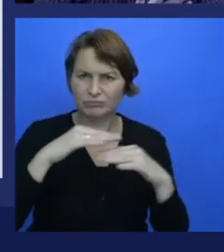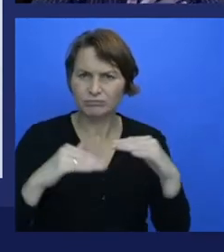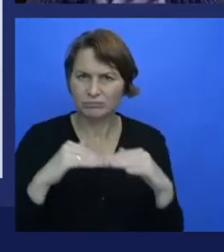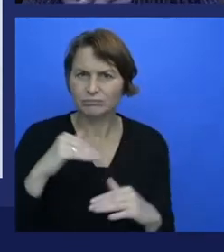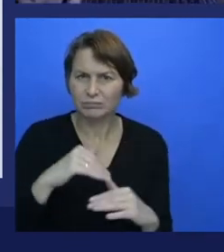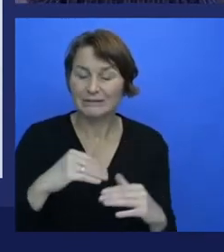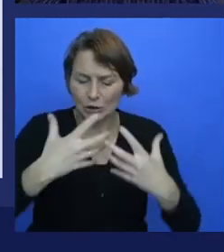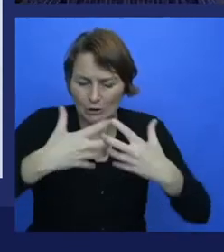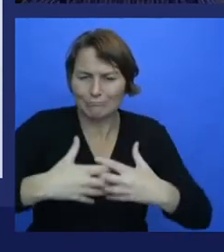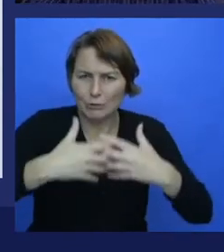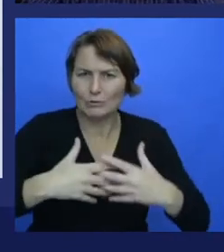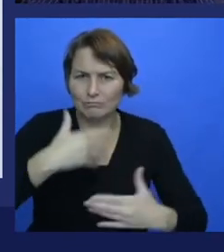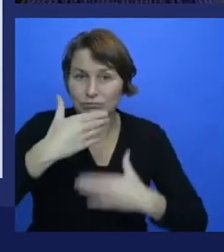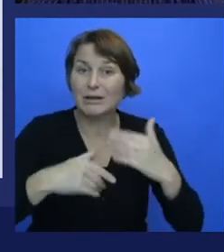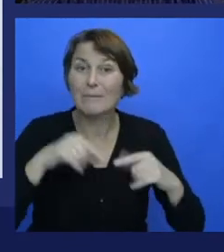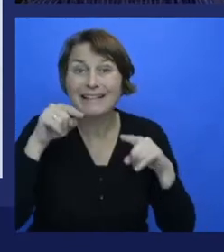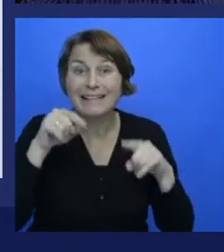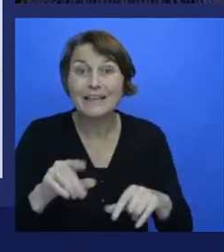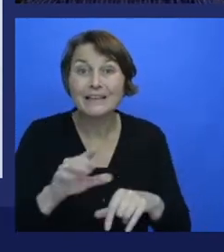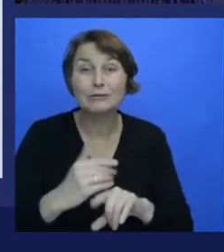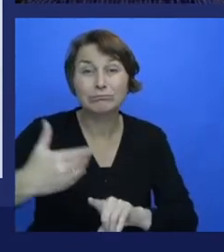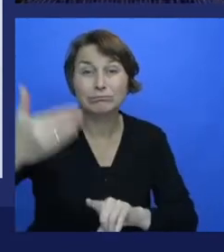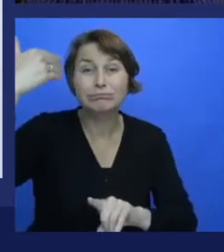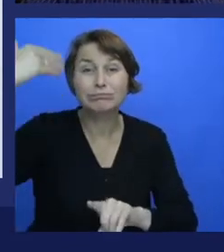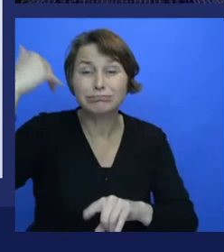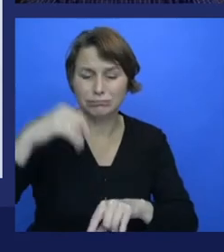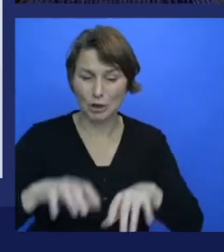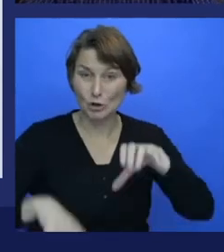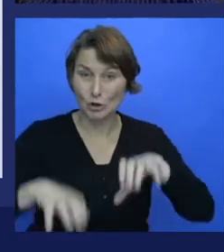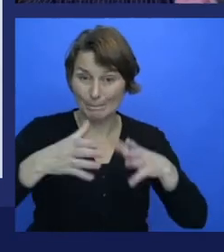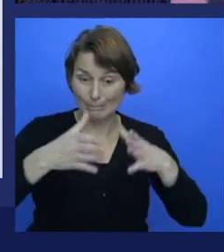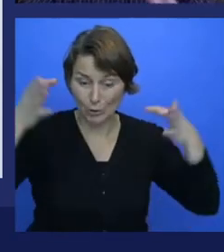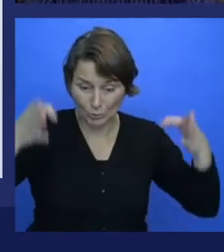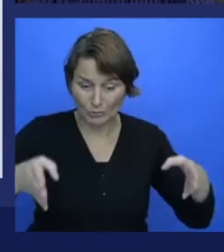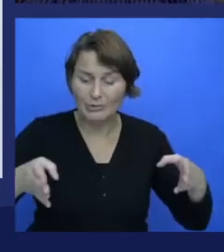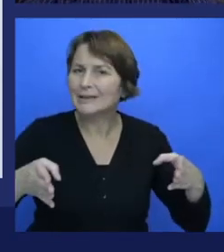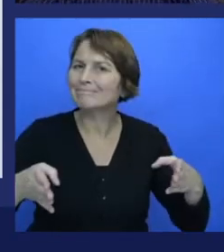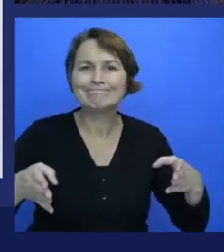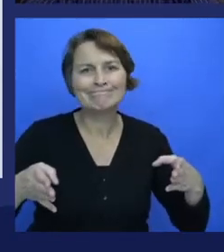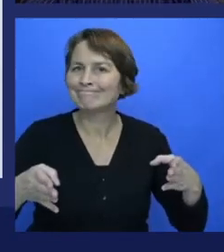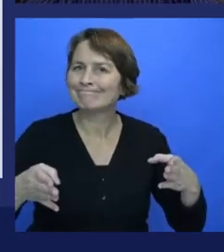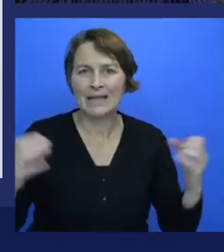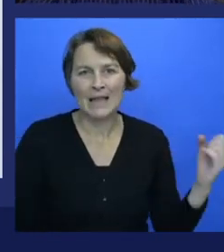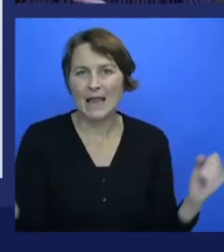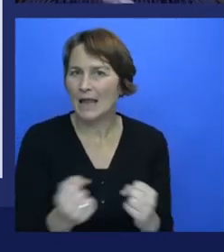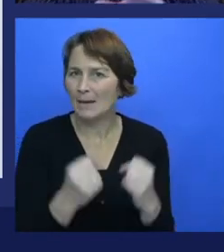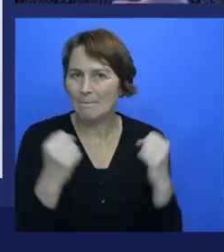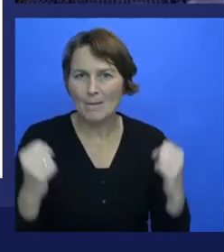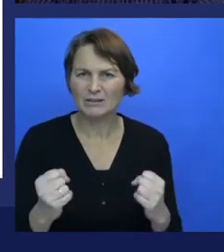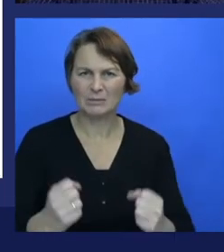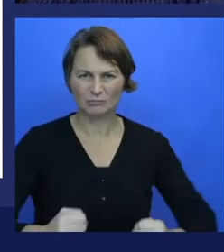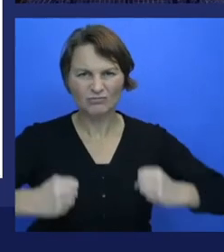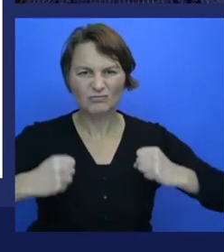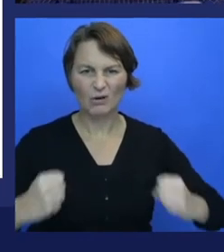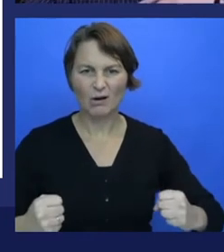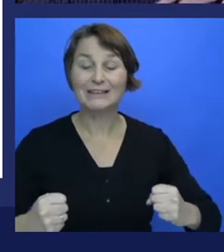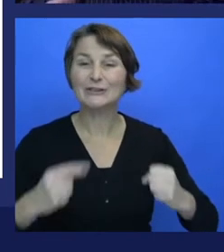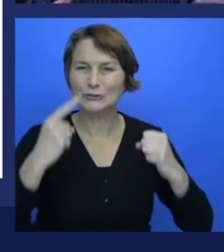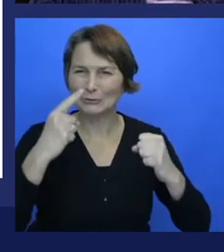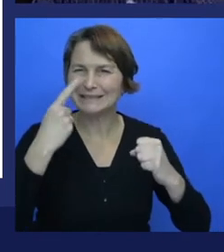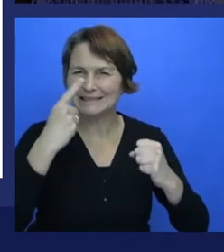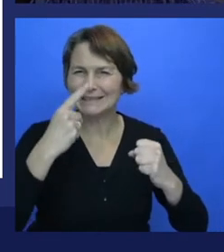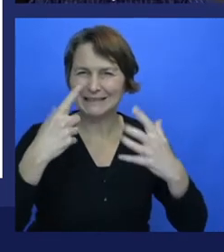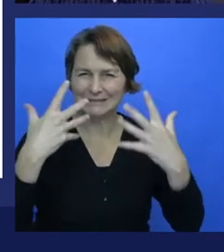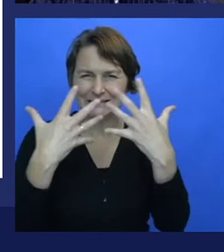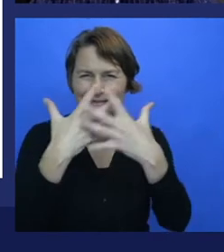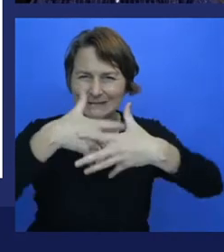quiet period for neural nets, and that's in that second AI winter, these deep neural nets, they